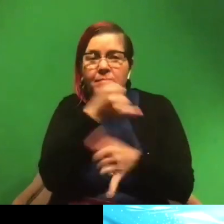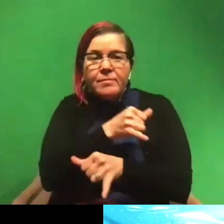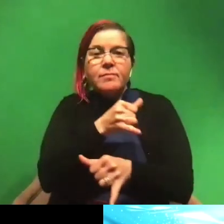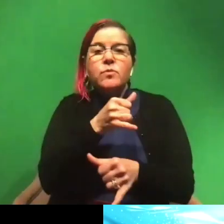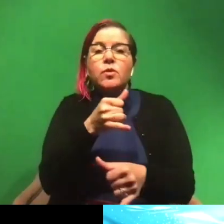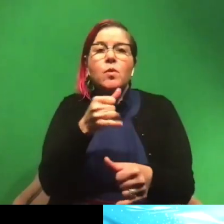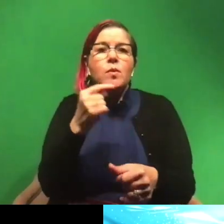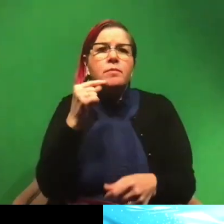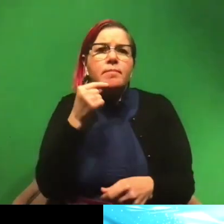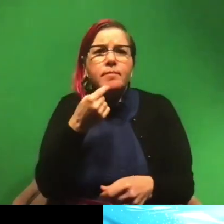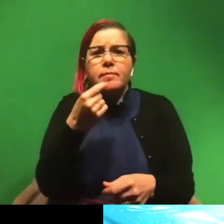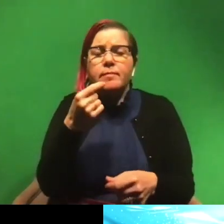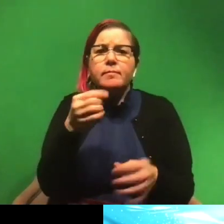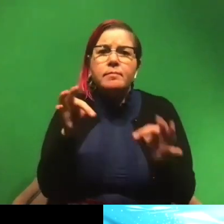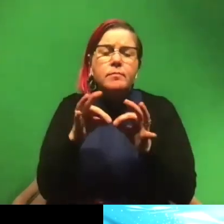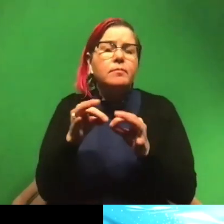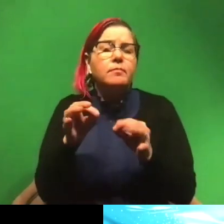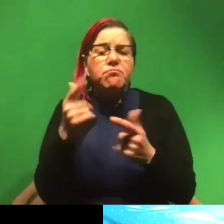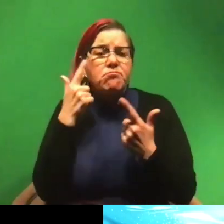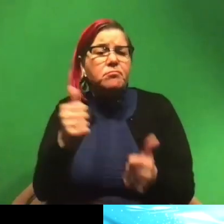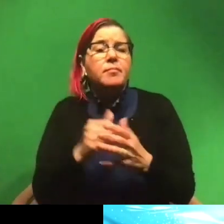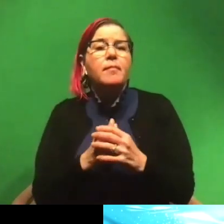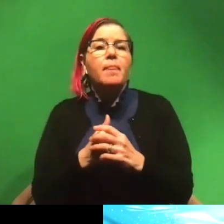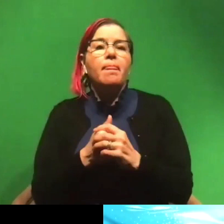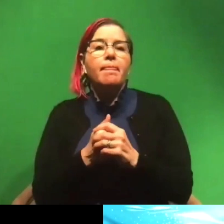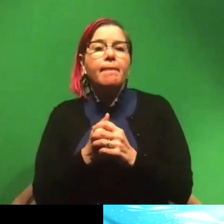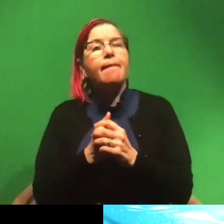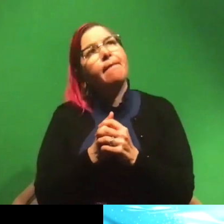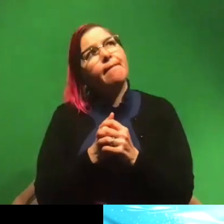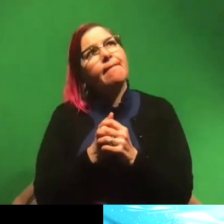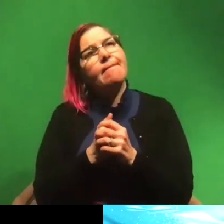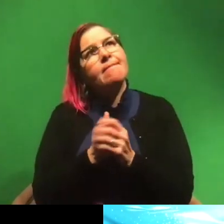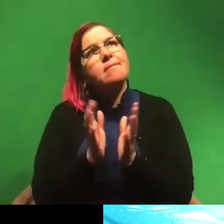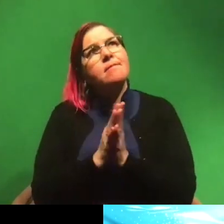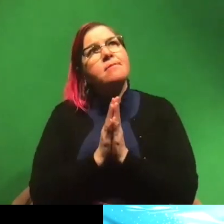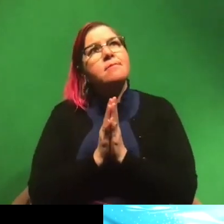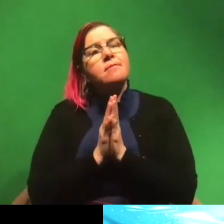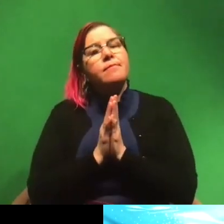significant as you'd like. Hmm. Okay. Um,